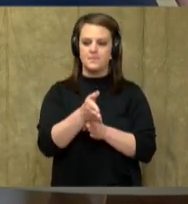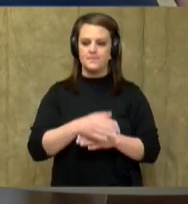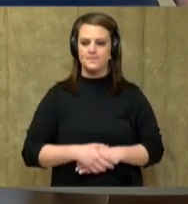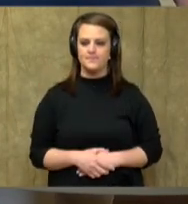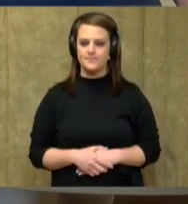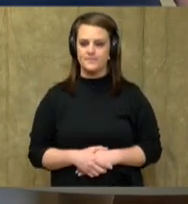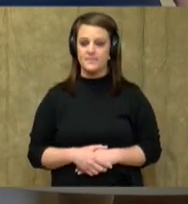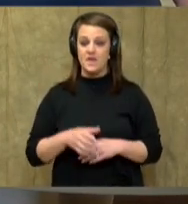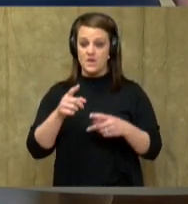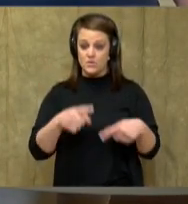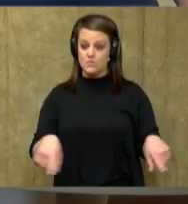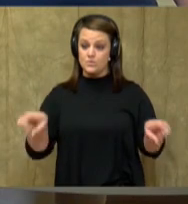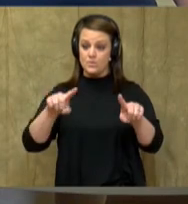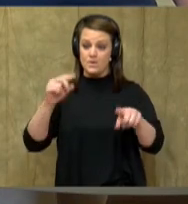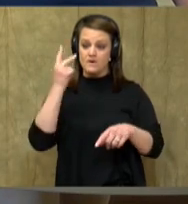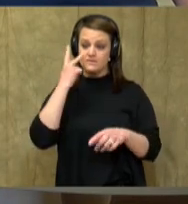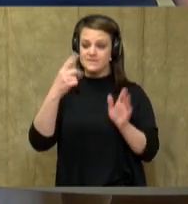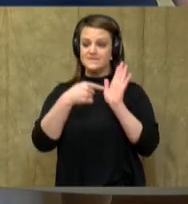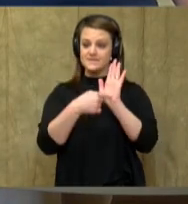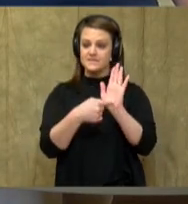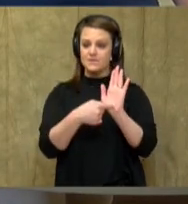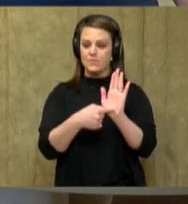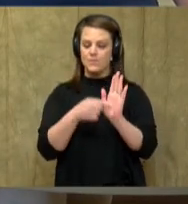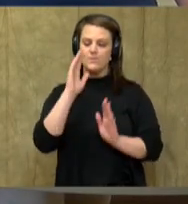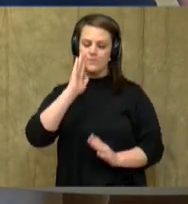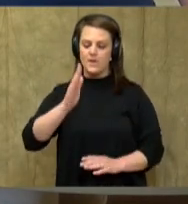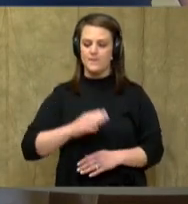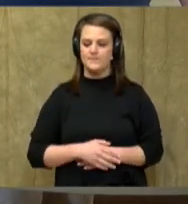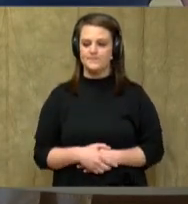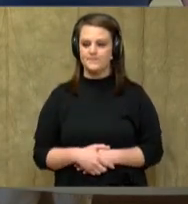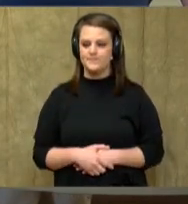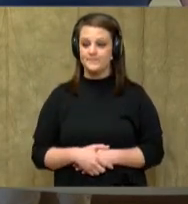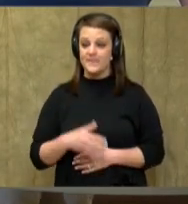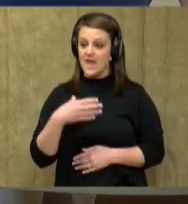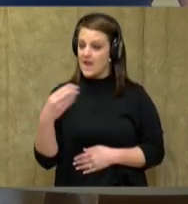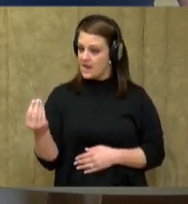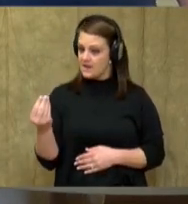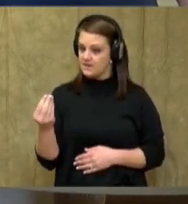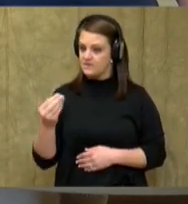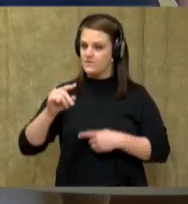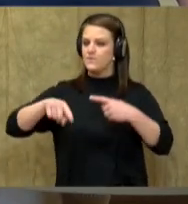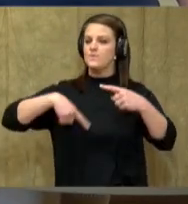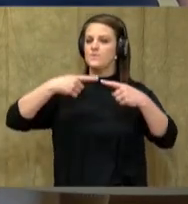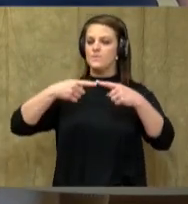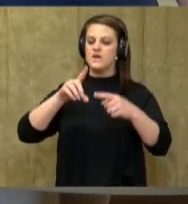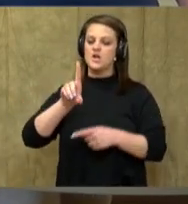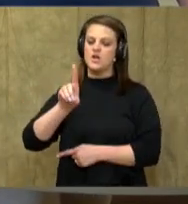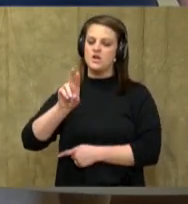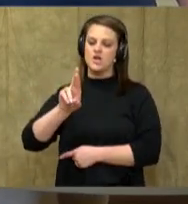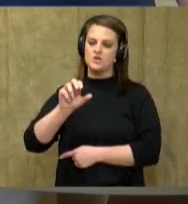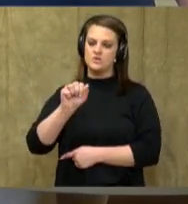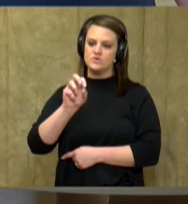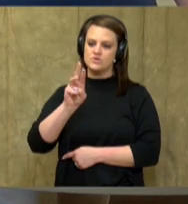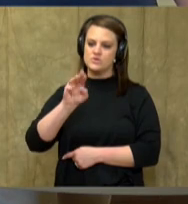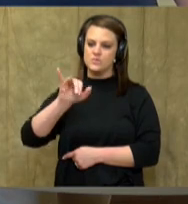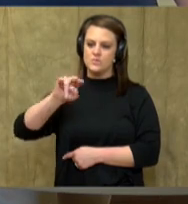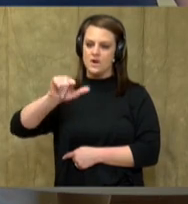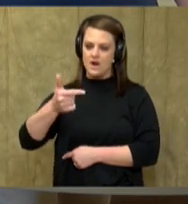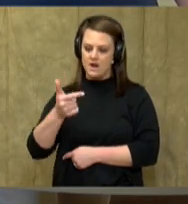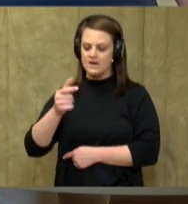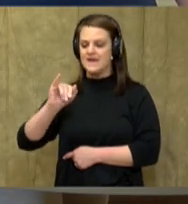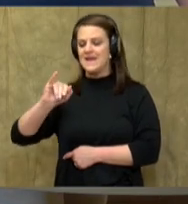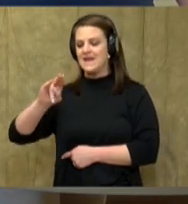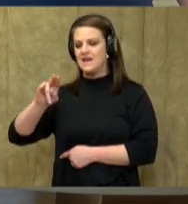to see an example of that in today's text. And when drawing inferences or